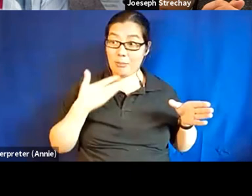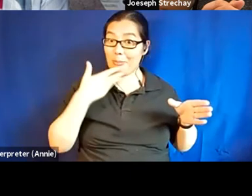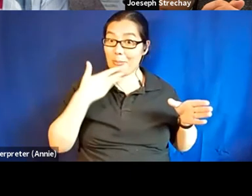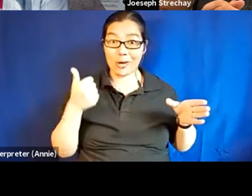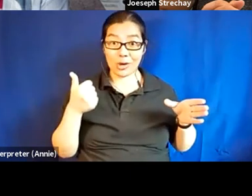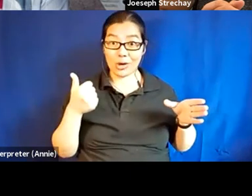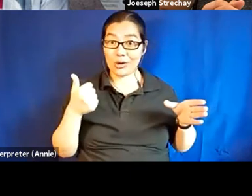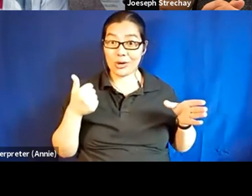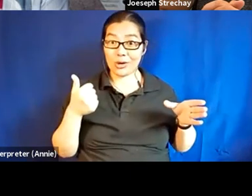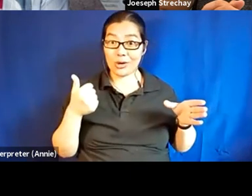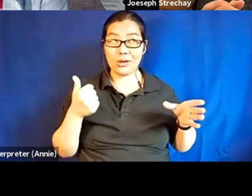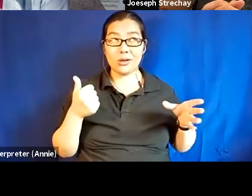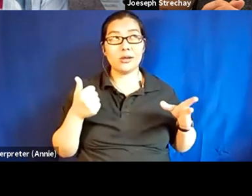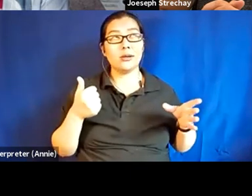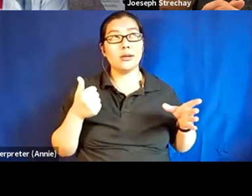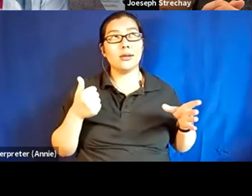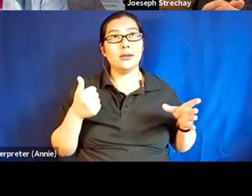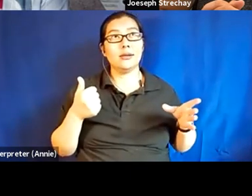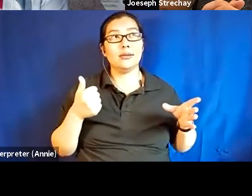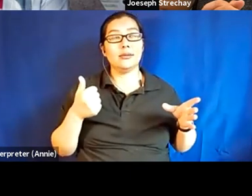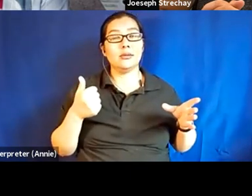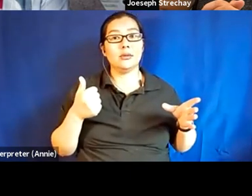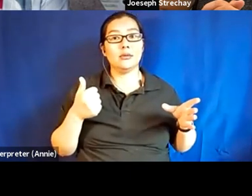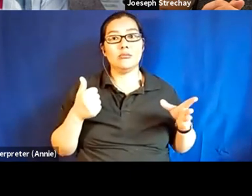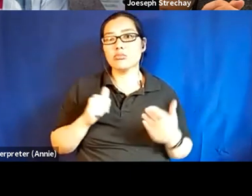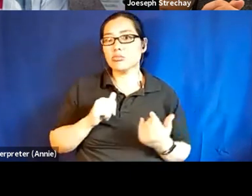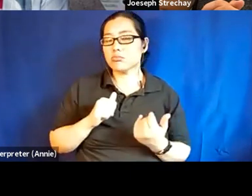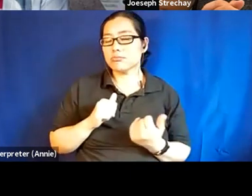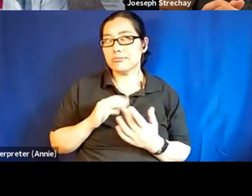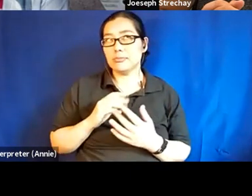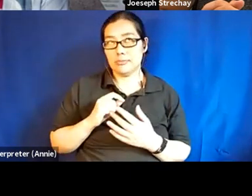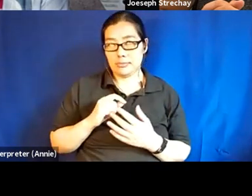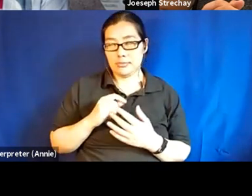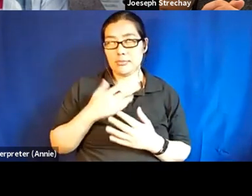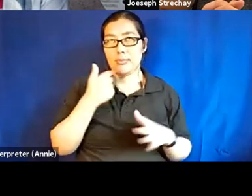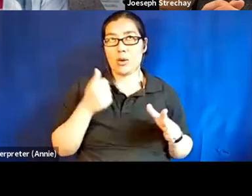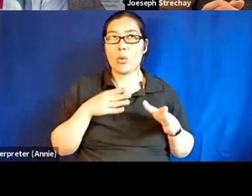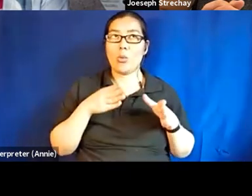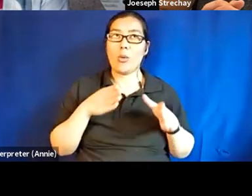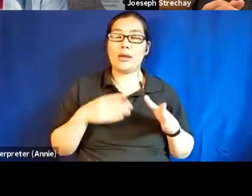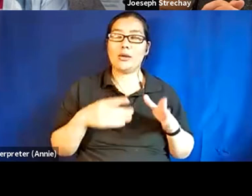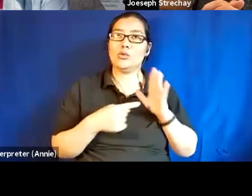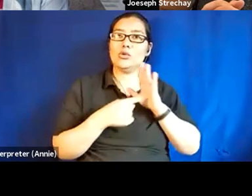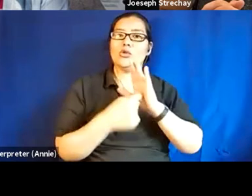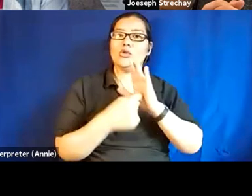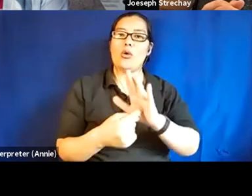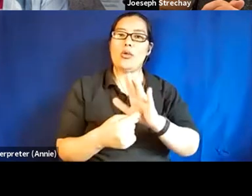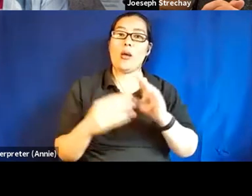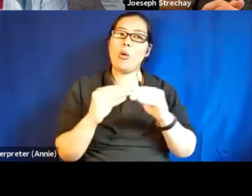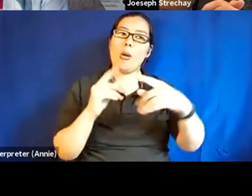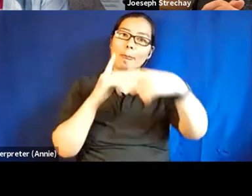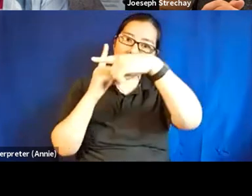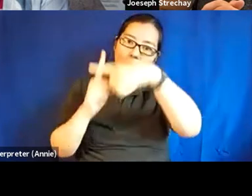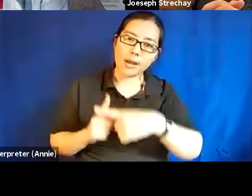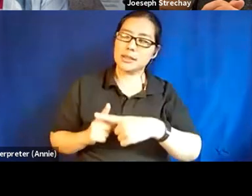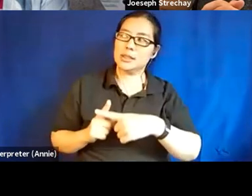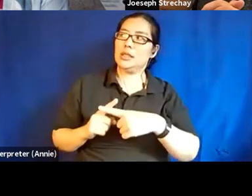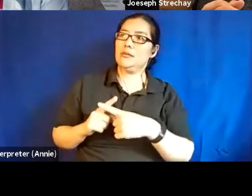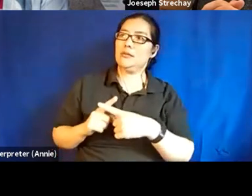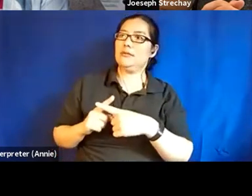we're trying to promote that forward thinking, proactive, positive, um, perception of disability?